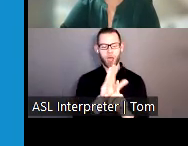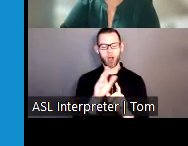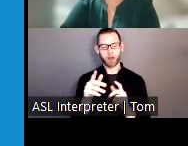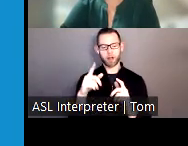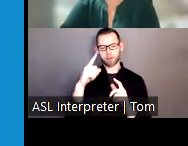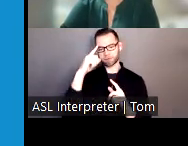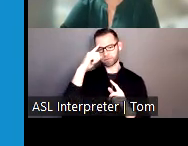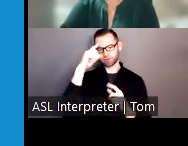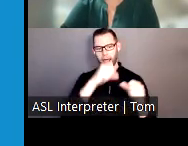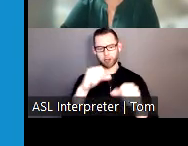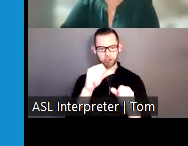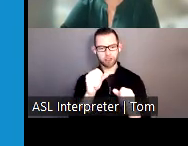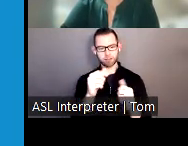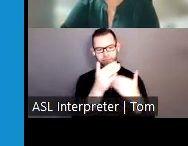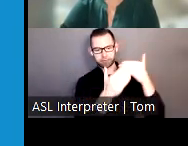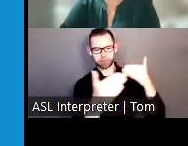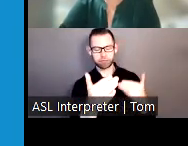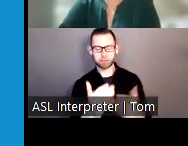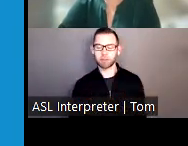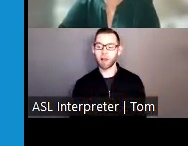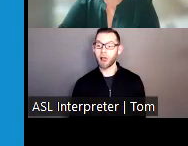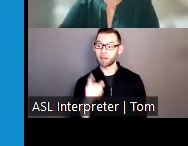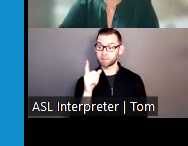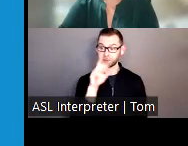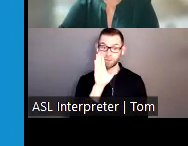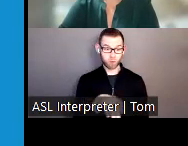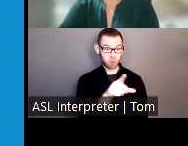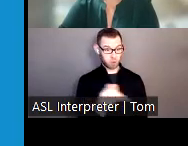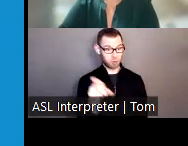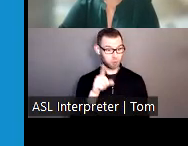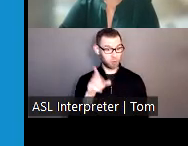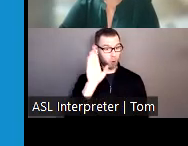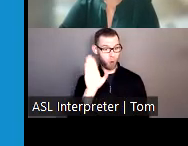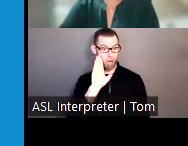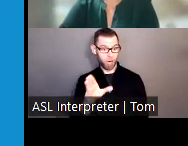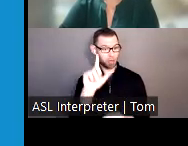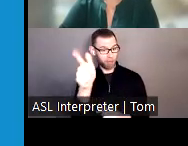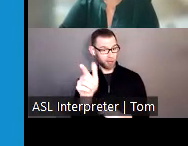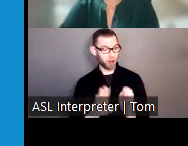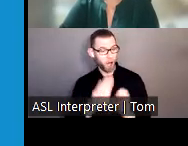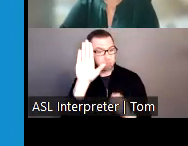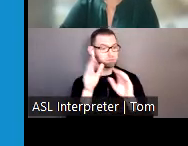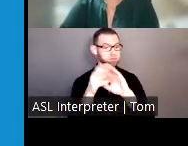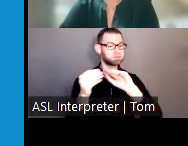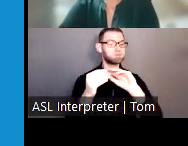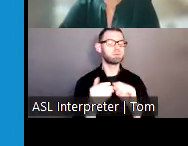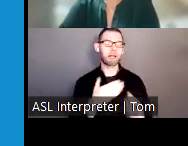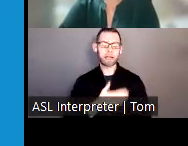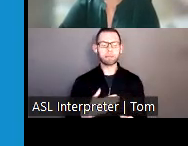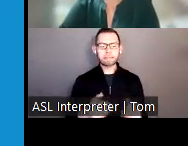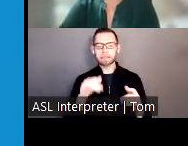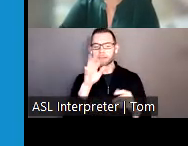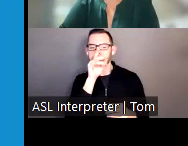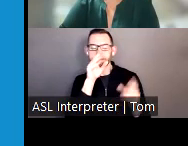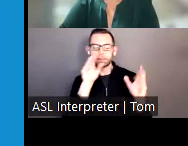make your comment, I ask that you please speak in a loud, clear voice and at a moderate pace